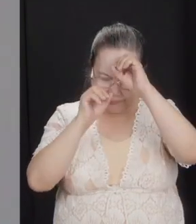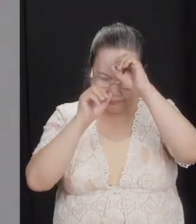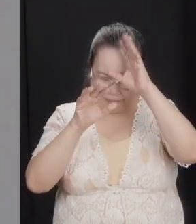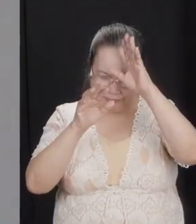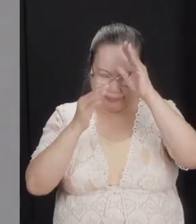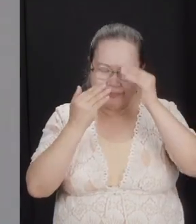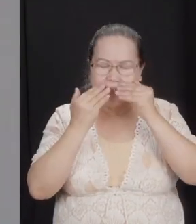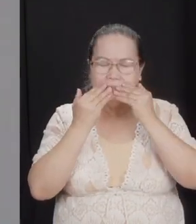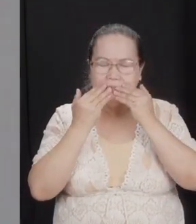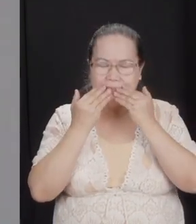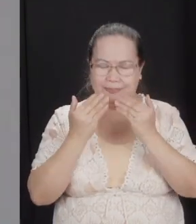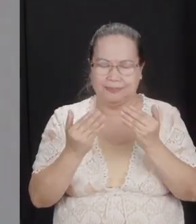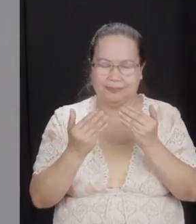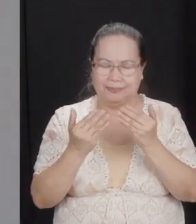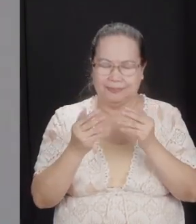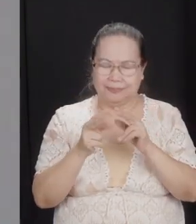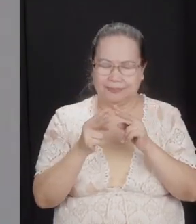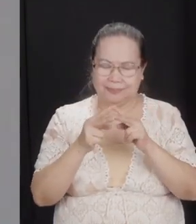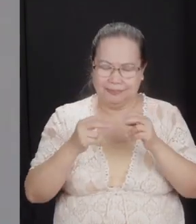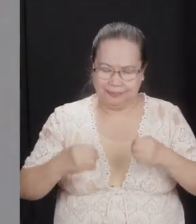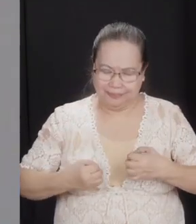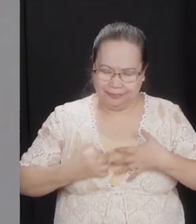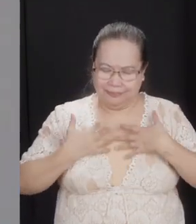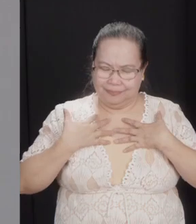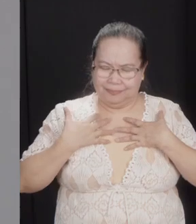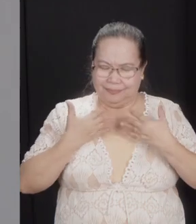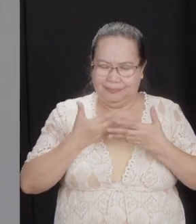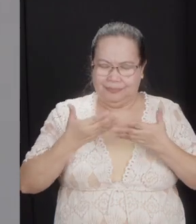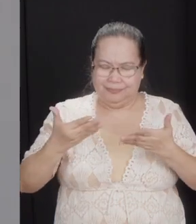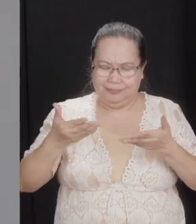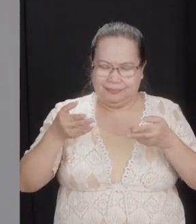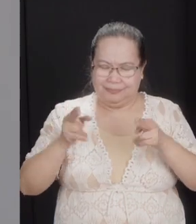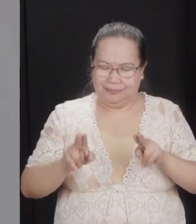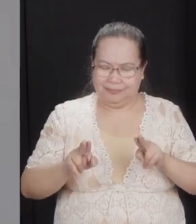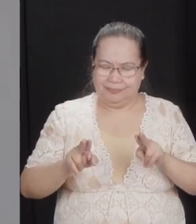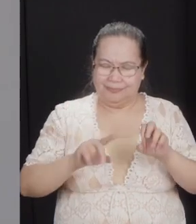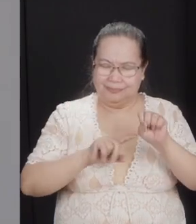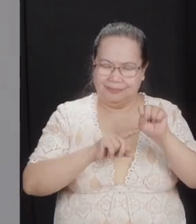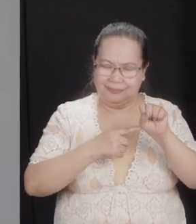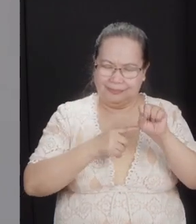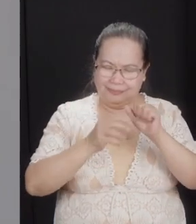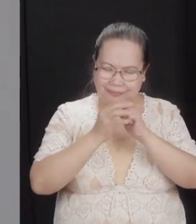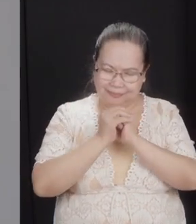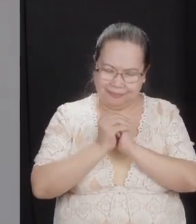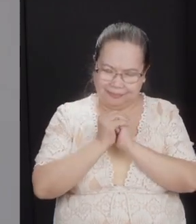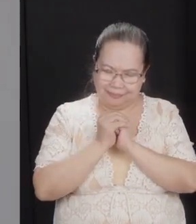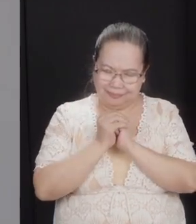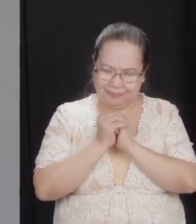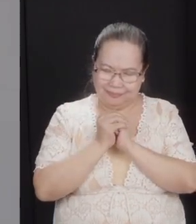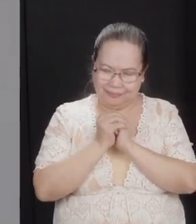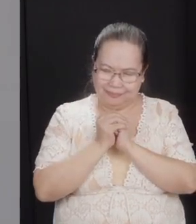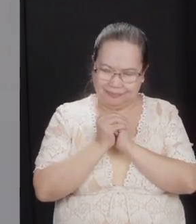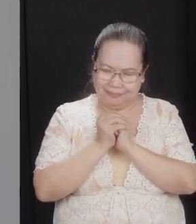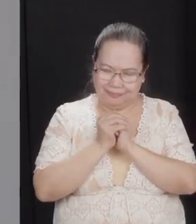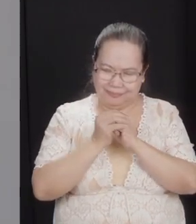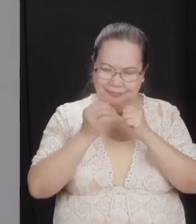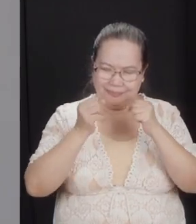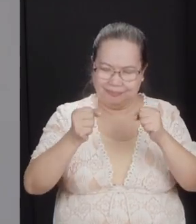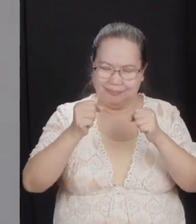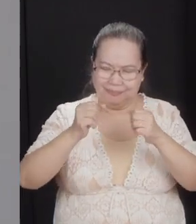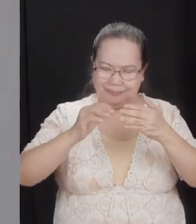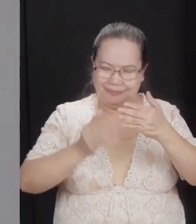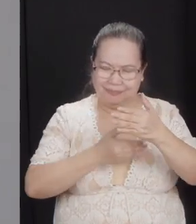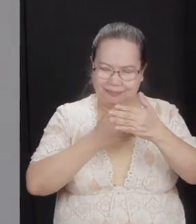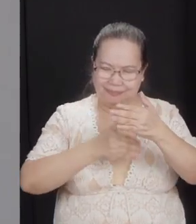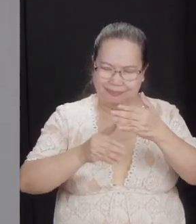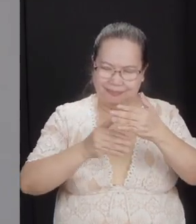thank you for the very inspiring things that have been going on since the start of the worship. The powerful hymn, the Church